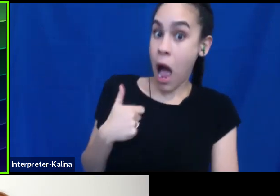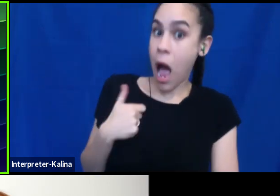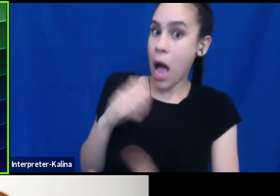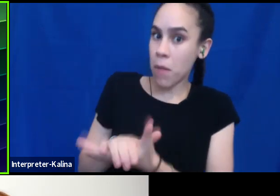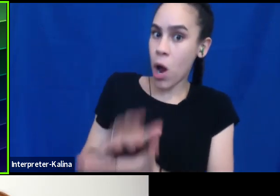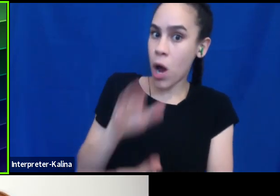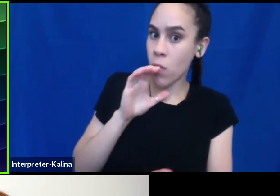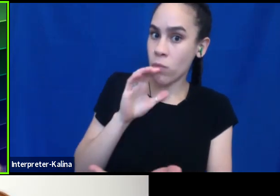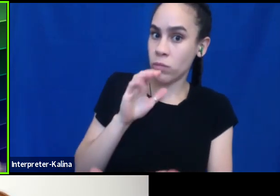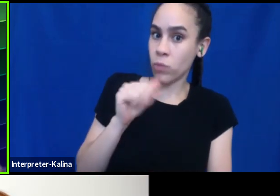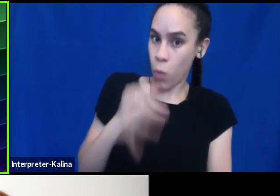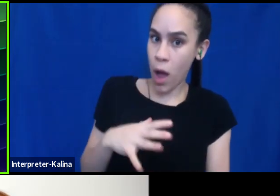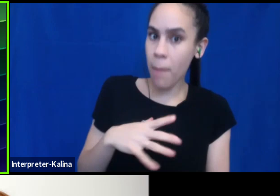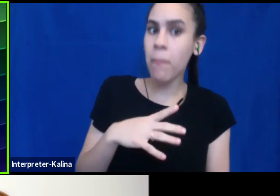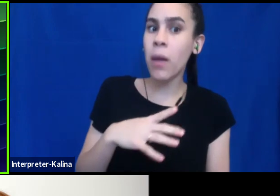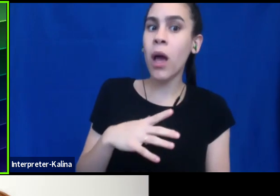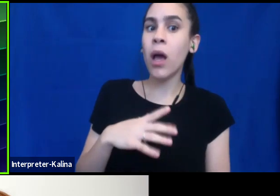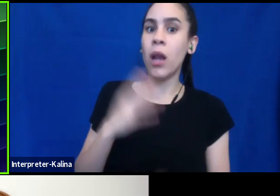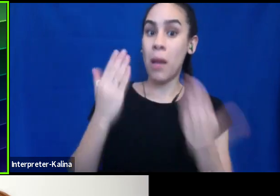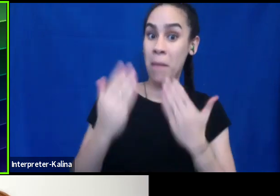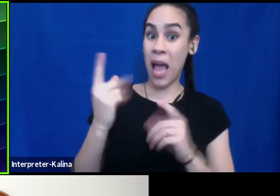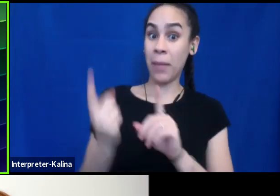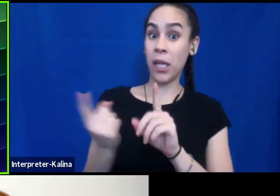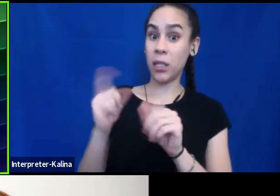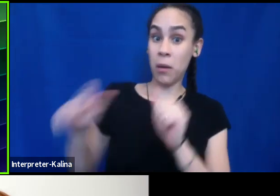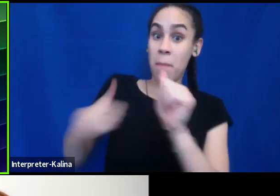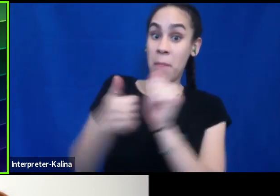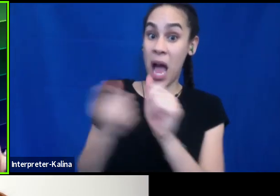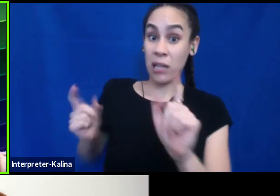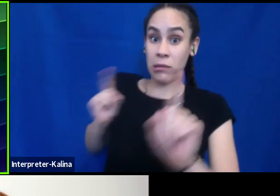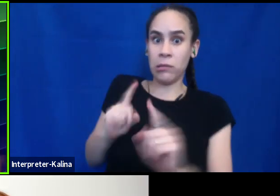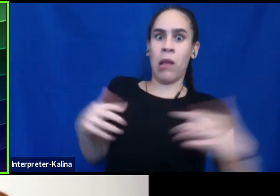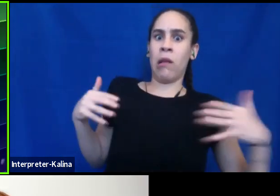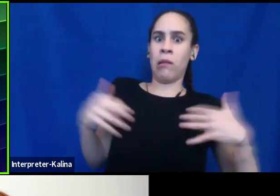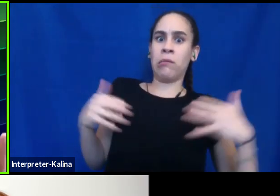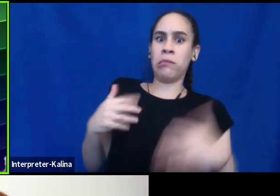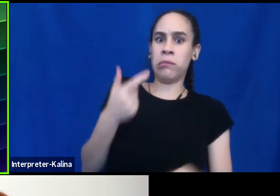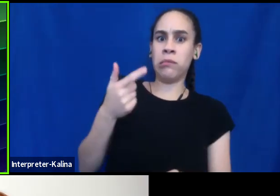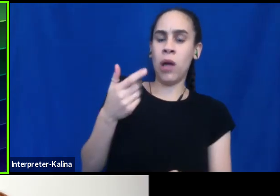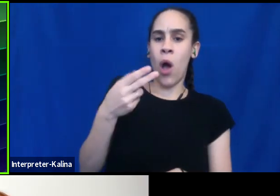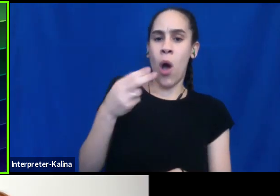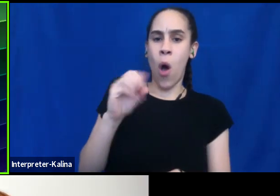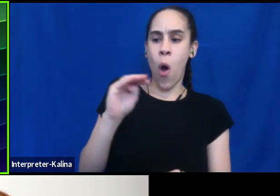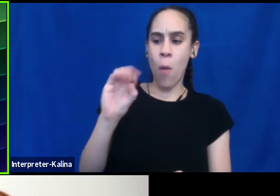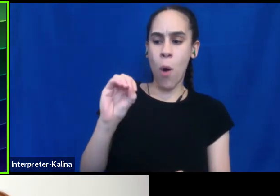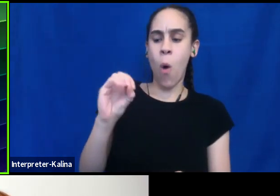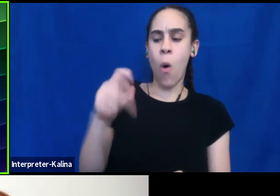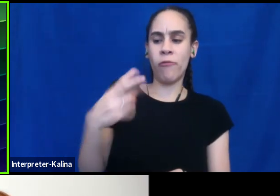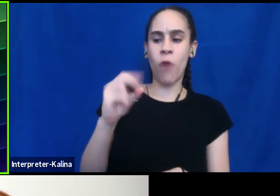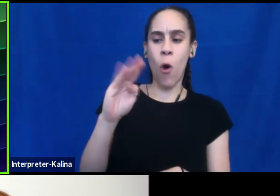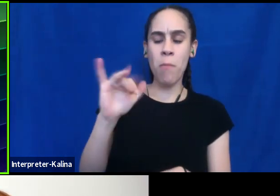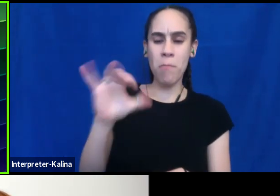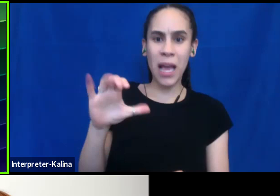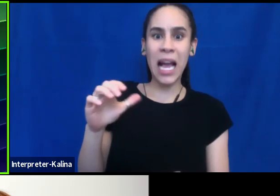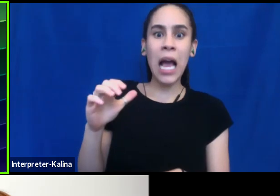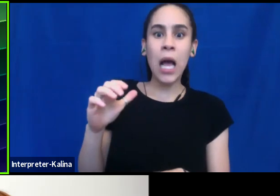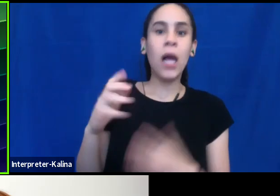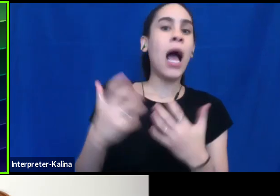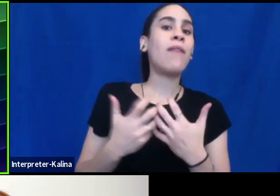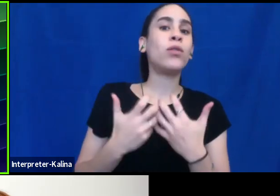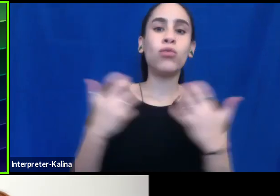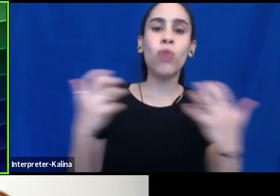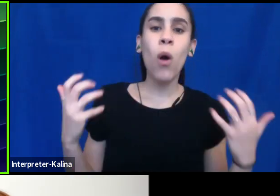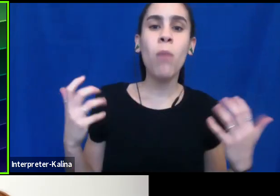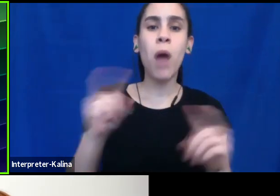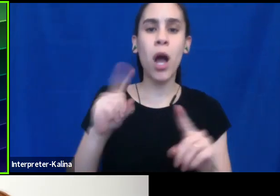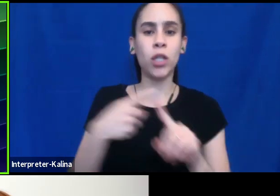I'm not just talking to this woman. Maybe there's someone behind me who's really homophobic. You know, I'm checking out my environment. There's so much that goes on when we force